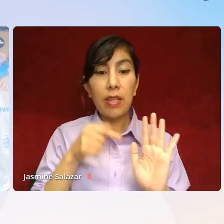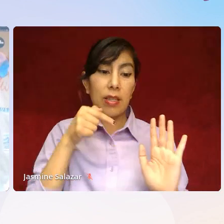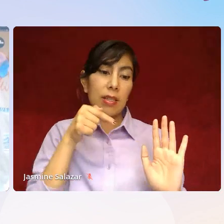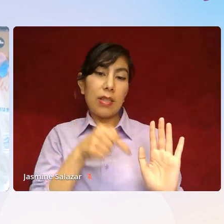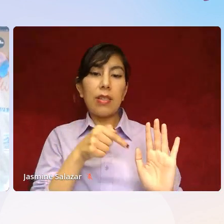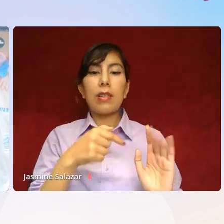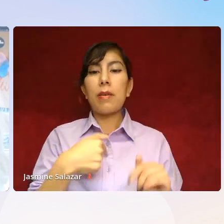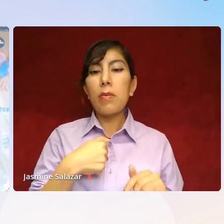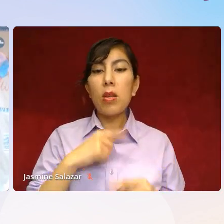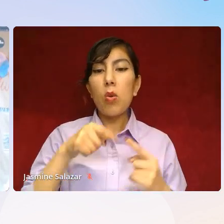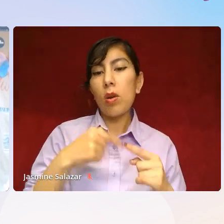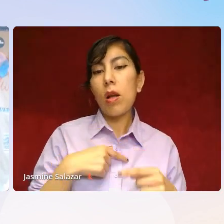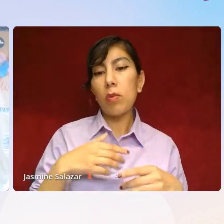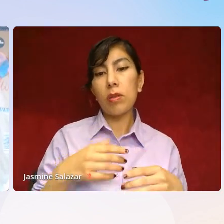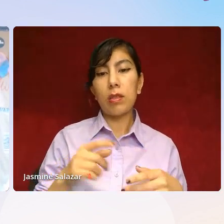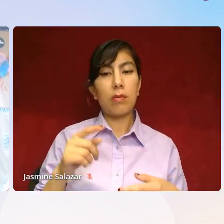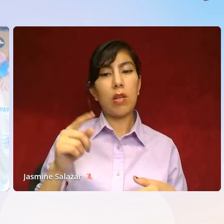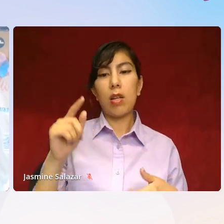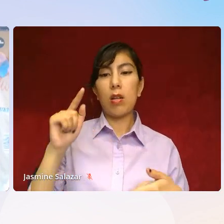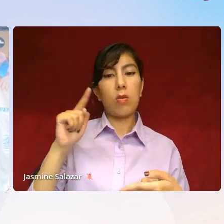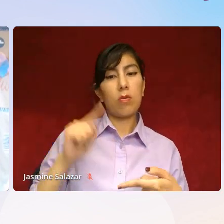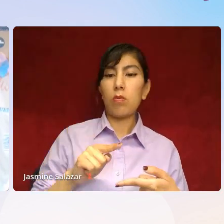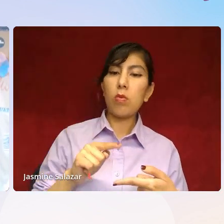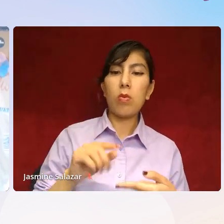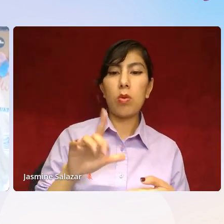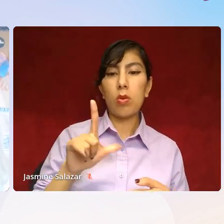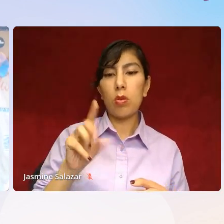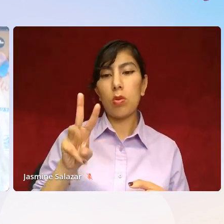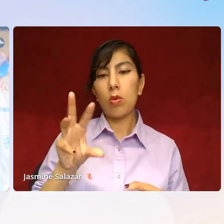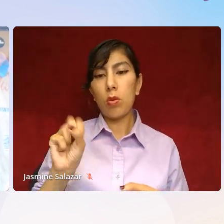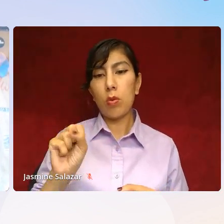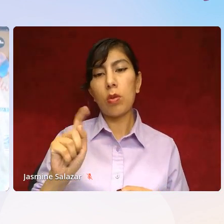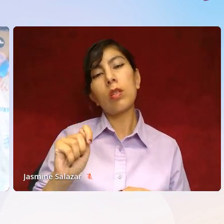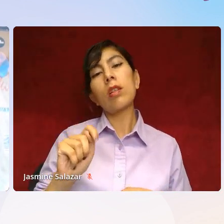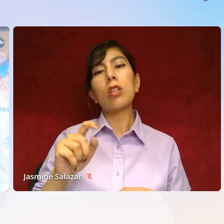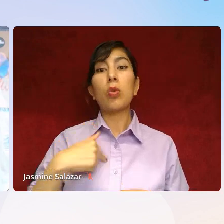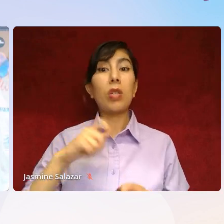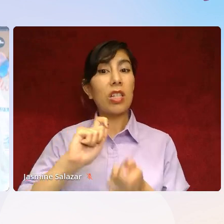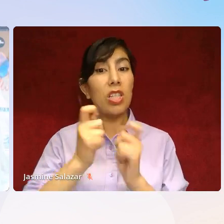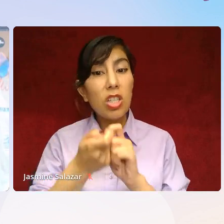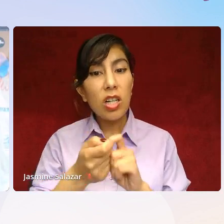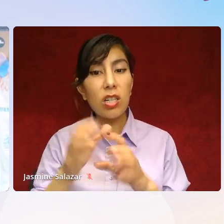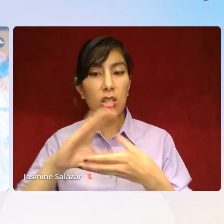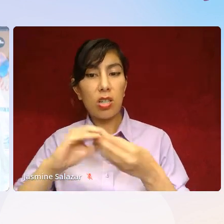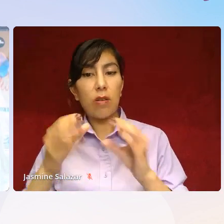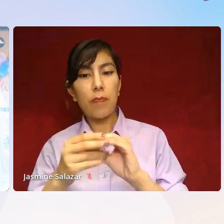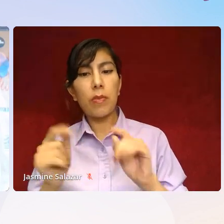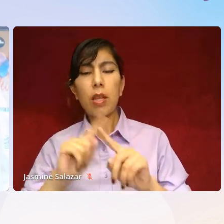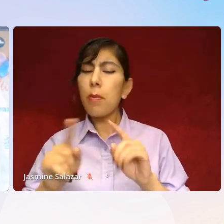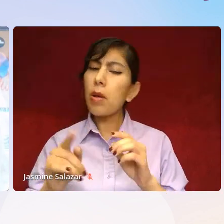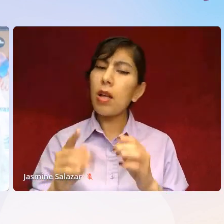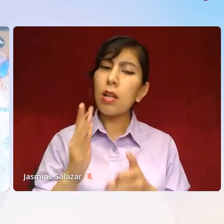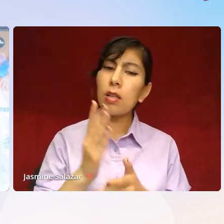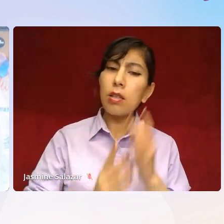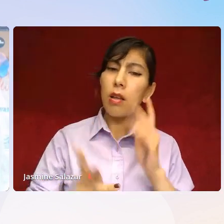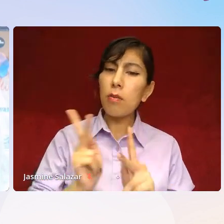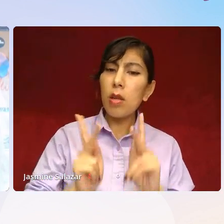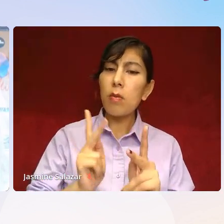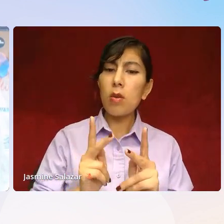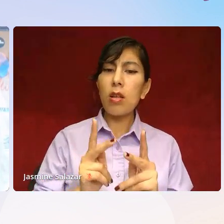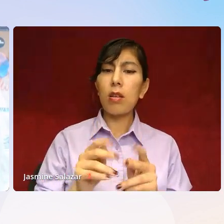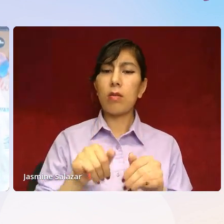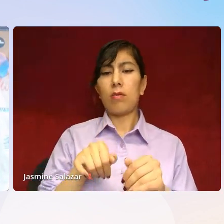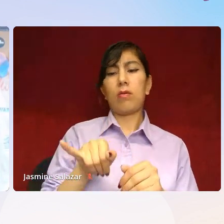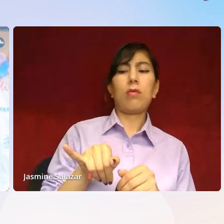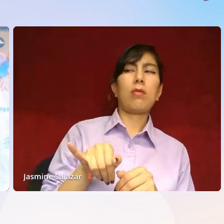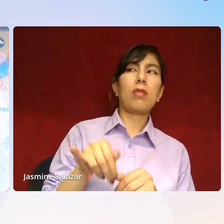lowest. Like, I think sometimes we need to change the narrative. The other thing is people stick a pinky toe out to see how you feel about